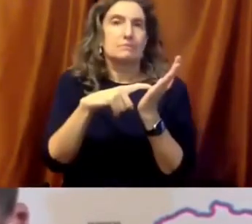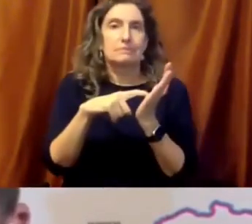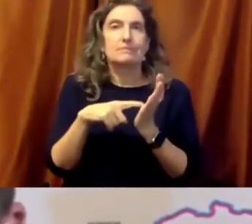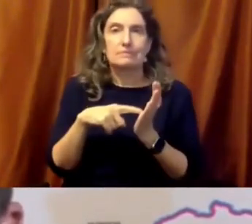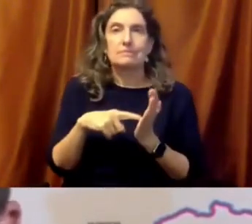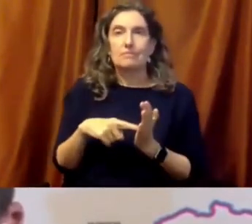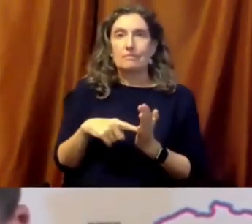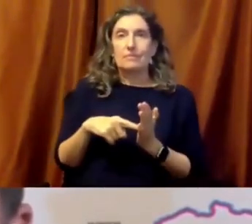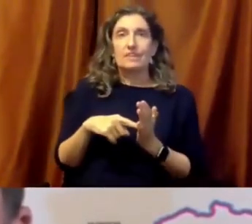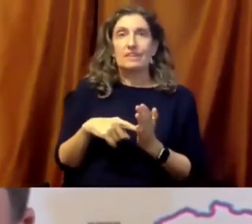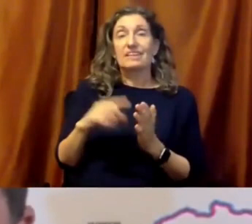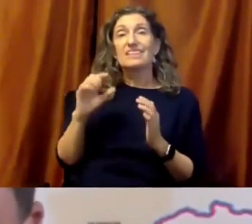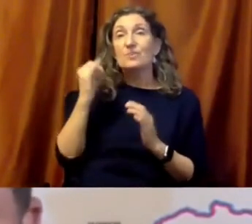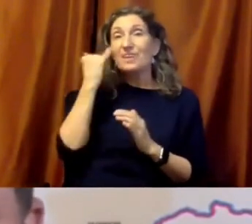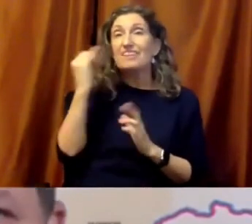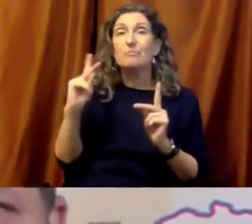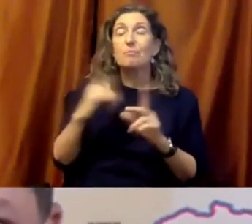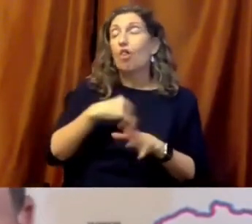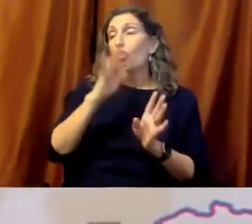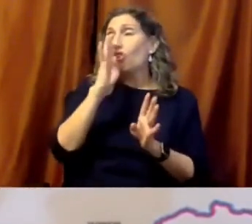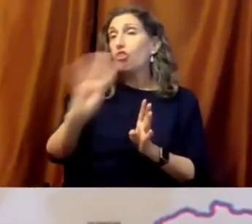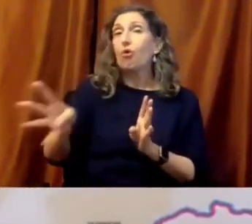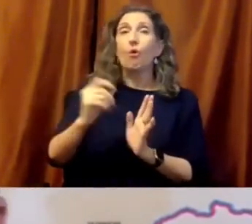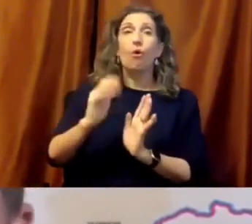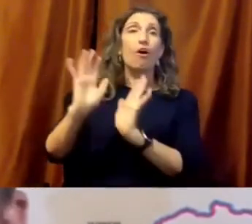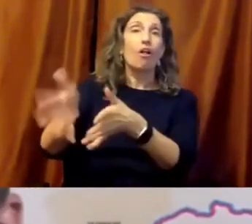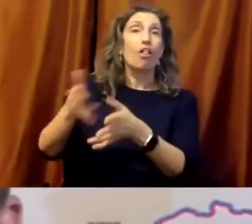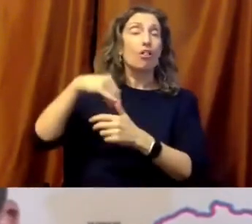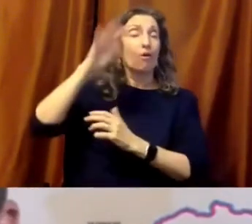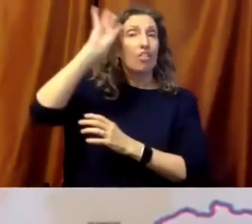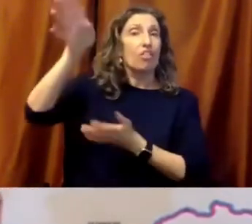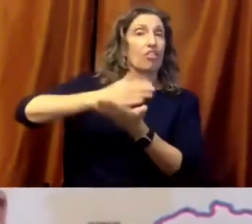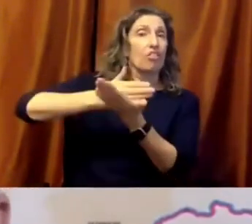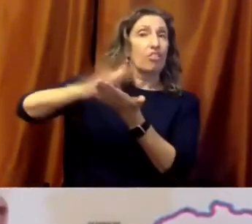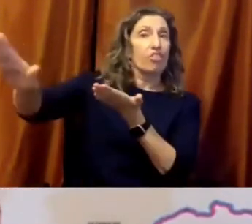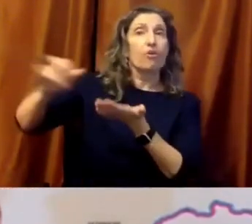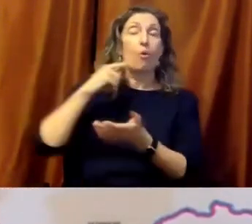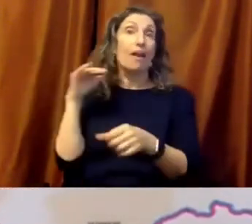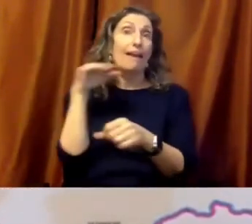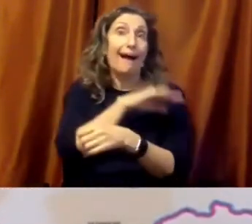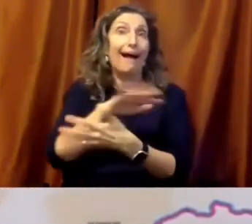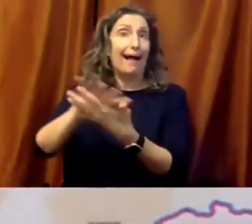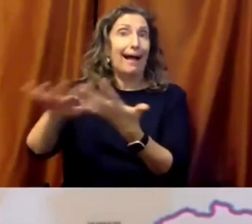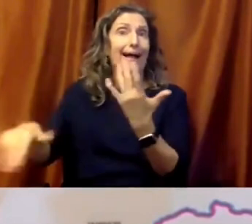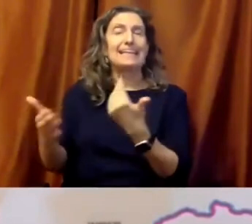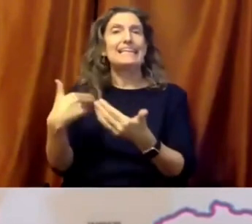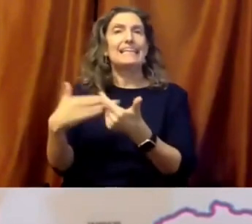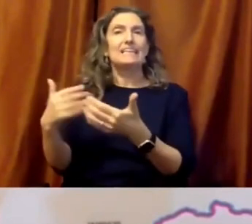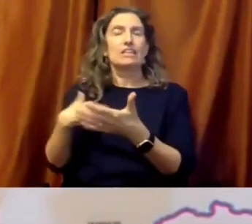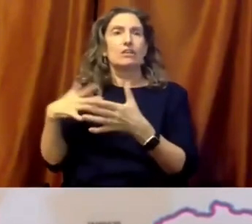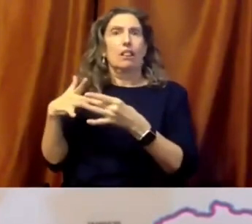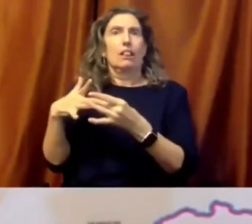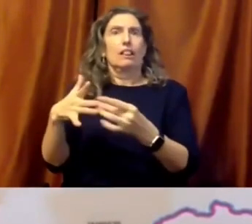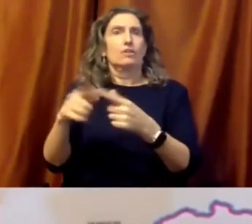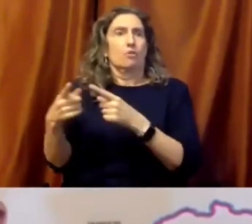of dismal and, let's face it, deceitful leadership. As educators and unionists, we have the responsibility to teach